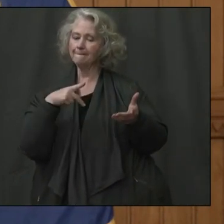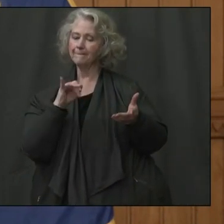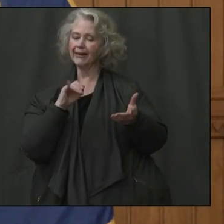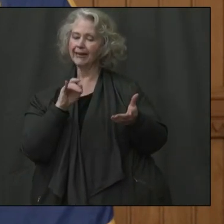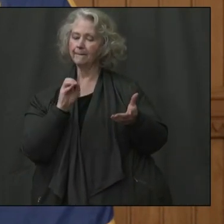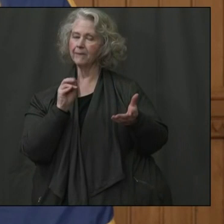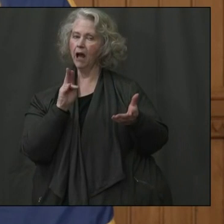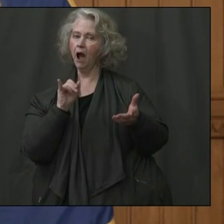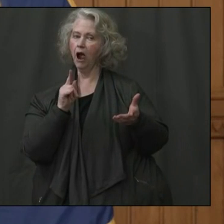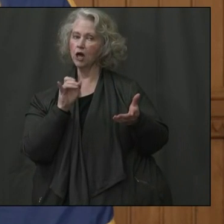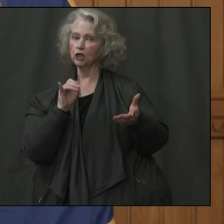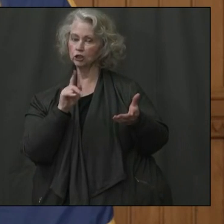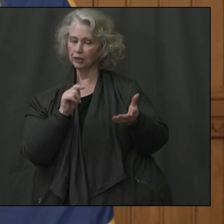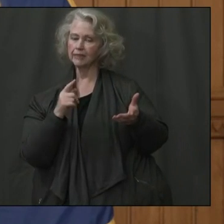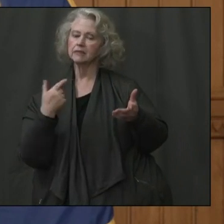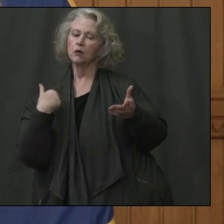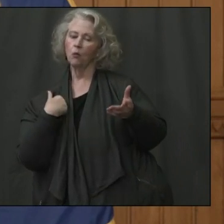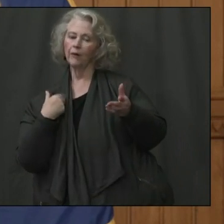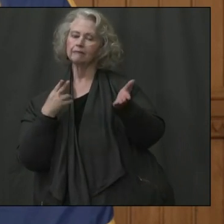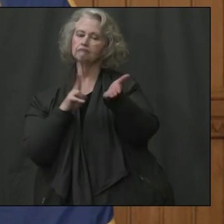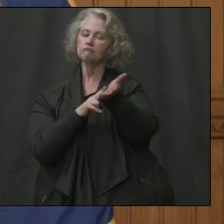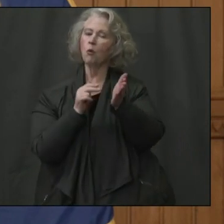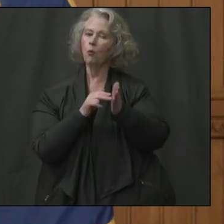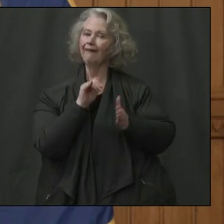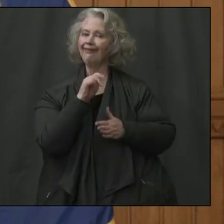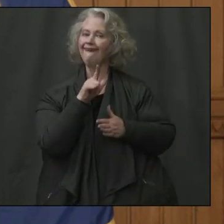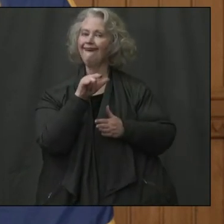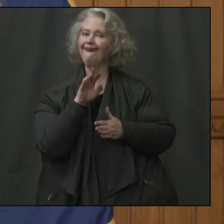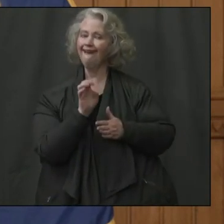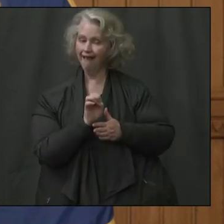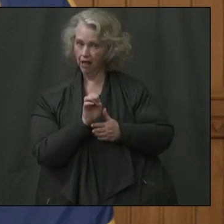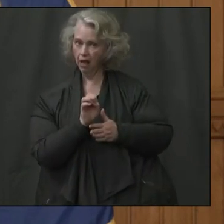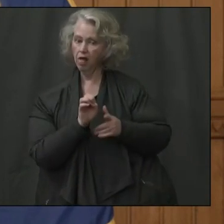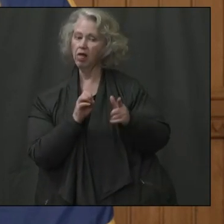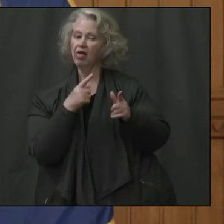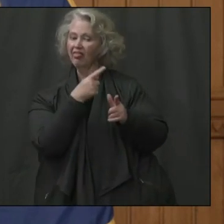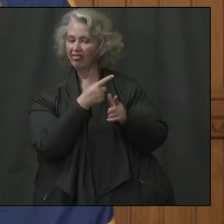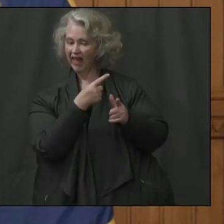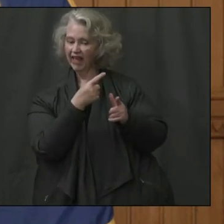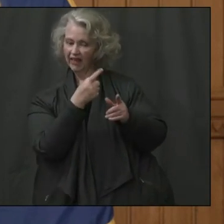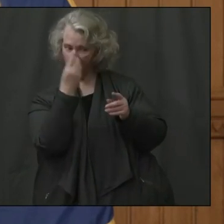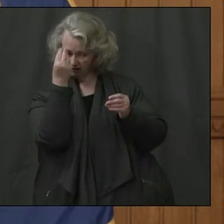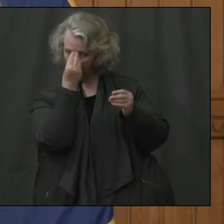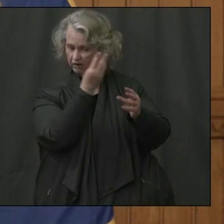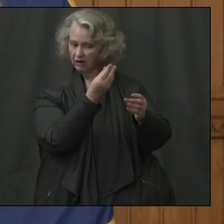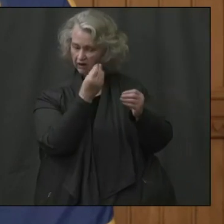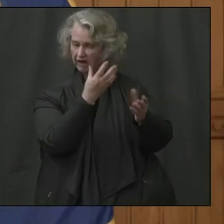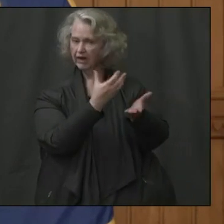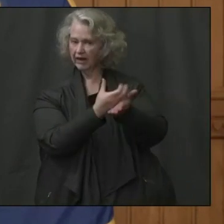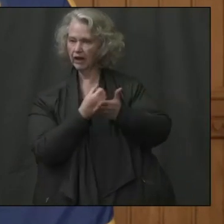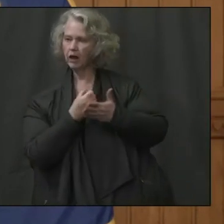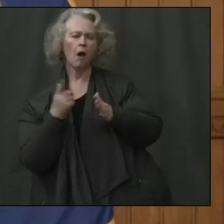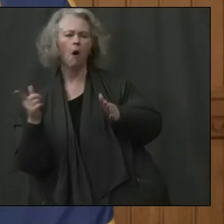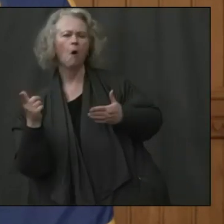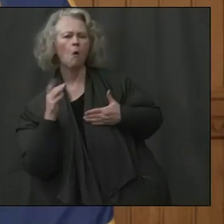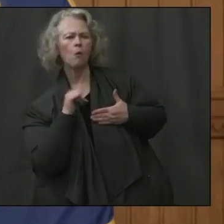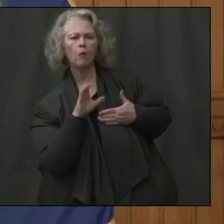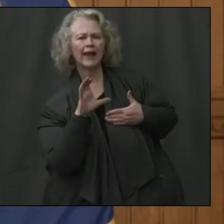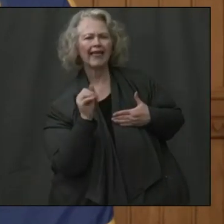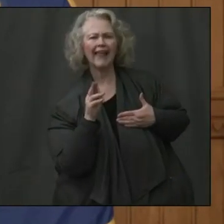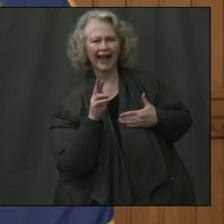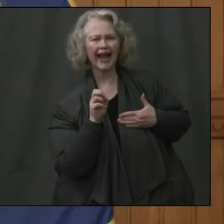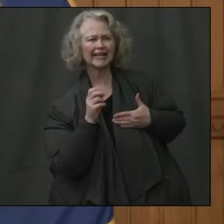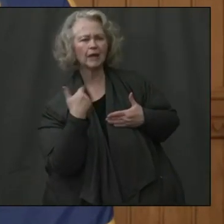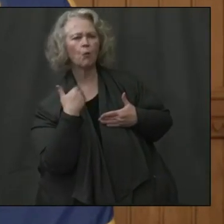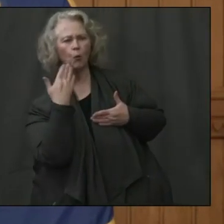Yale School of Public Health to help us work with all the nursing homes. And so we get those reports daily and we report out pieces, just the homes that would be